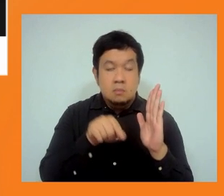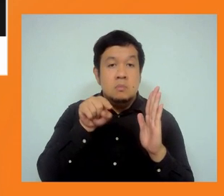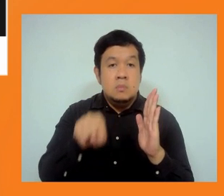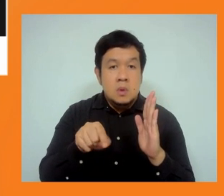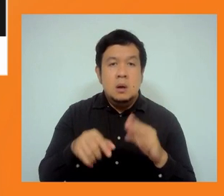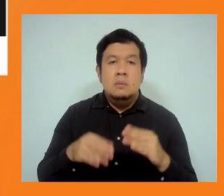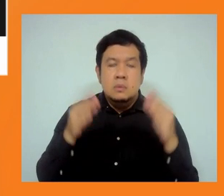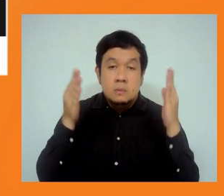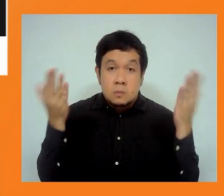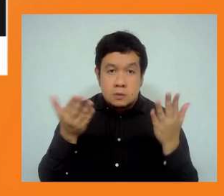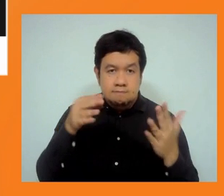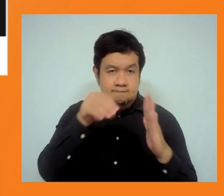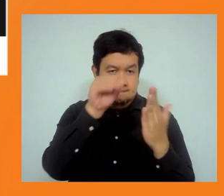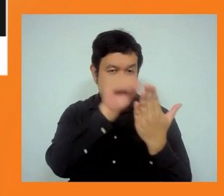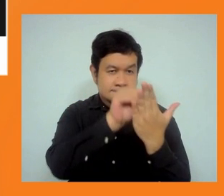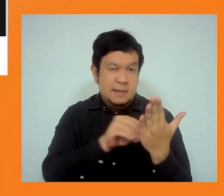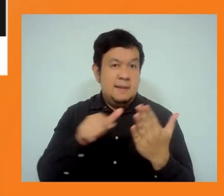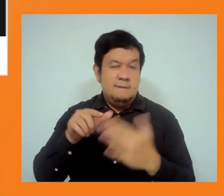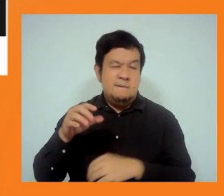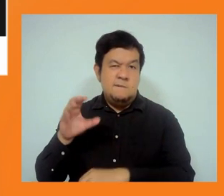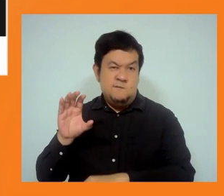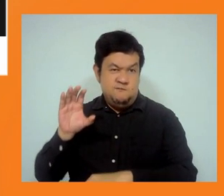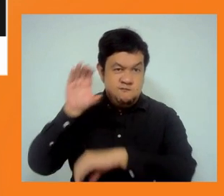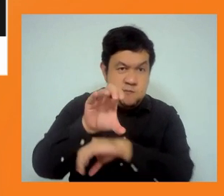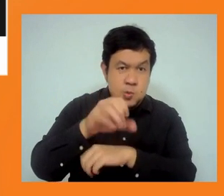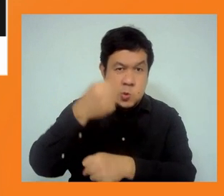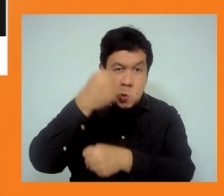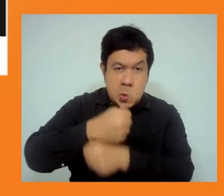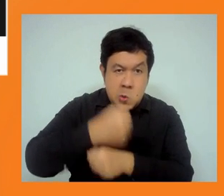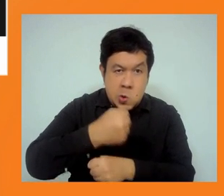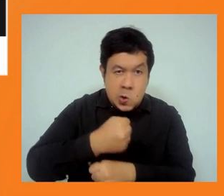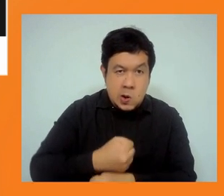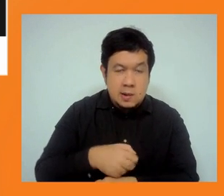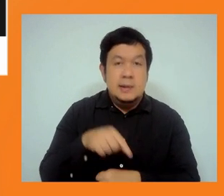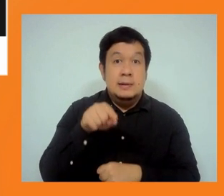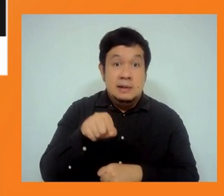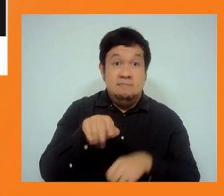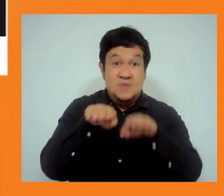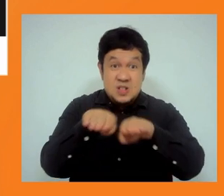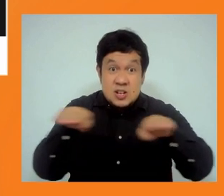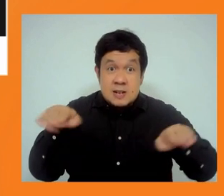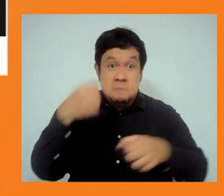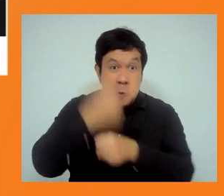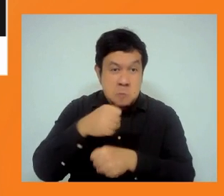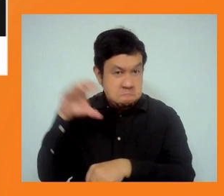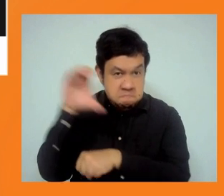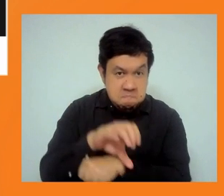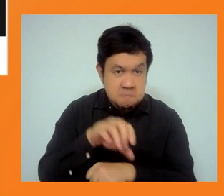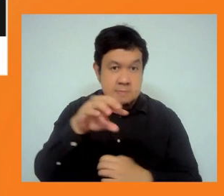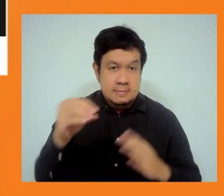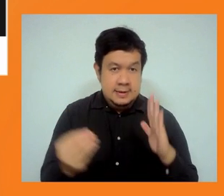and unemployment of child labor. Next slide, please. So what do we want?